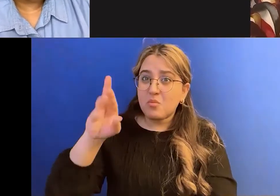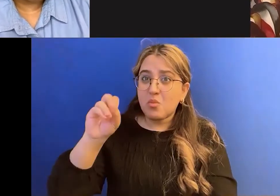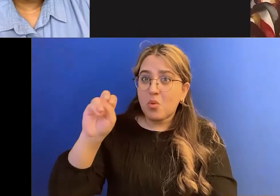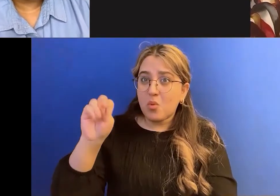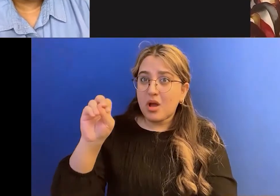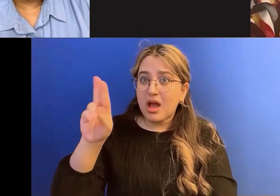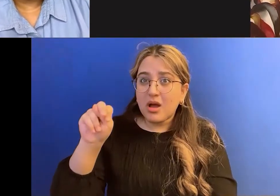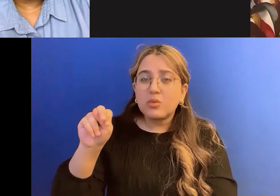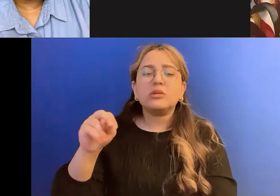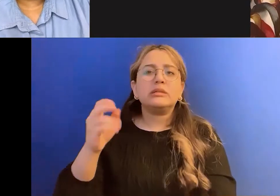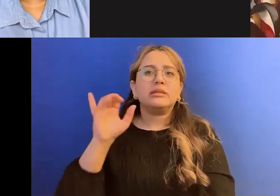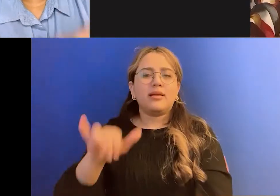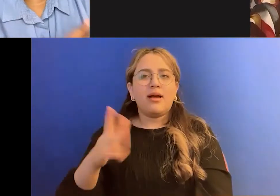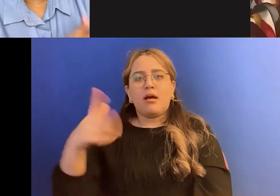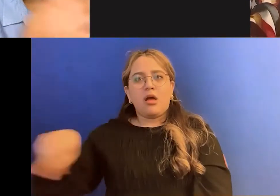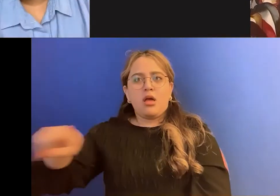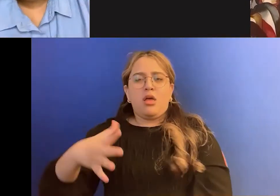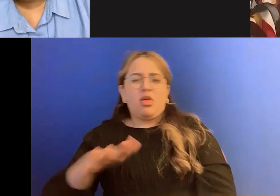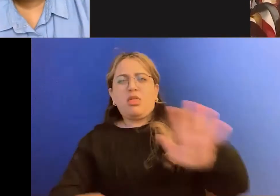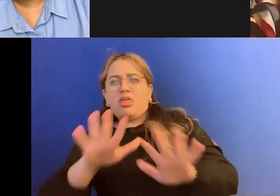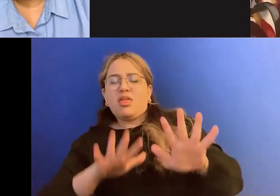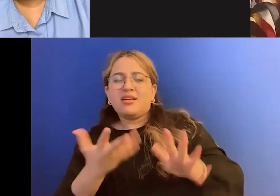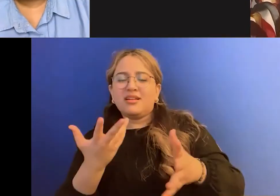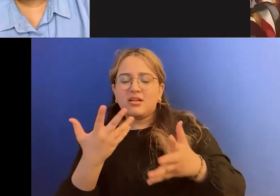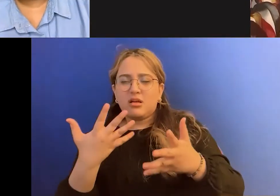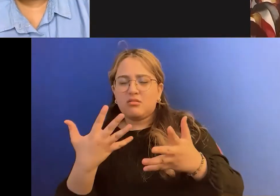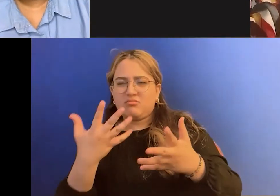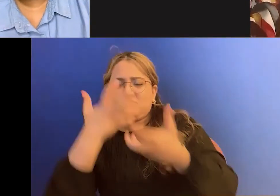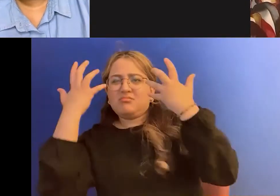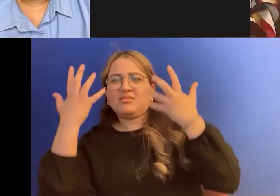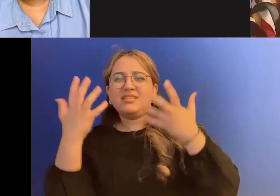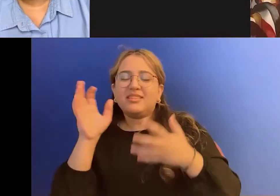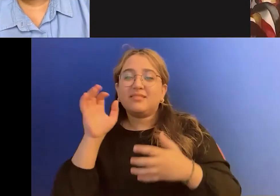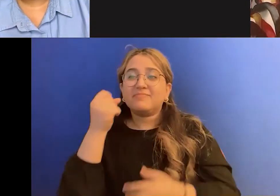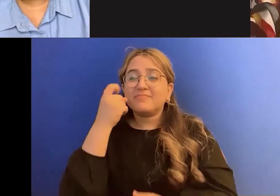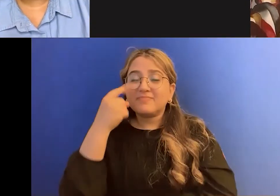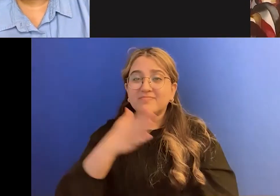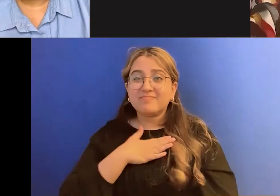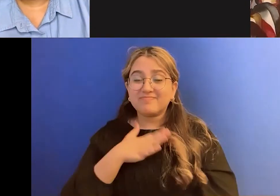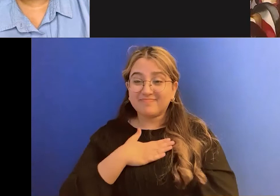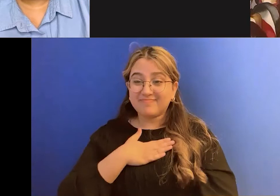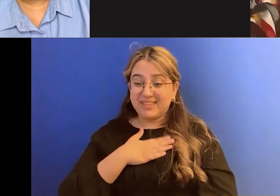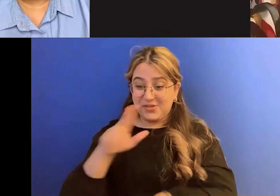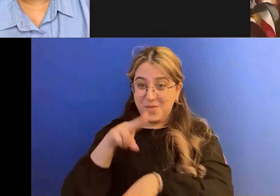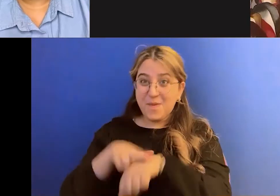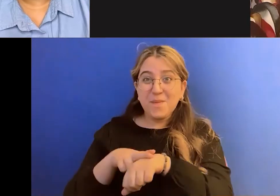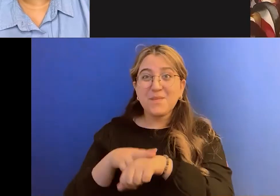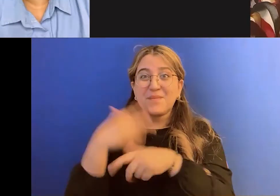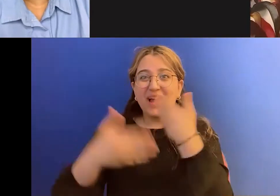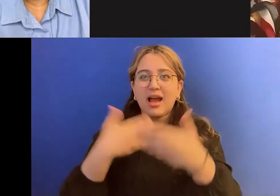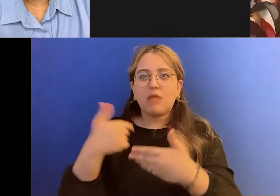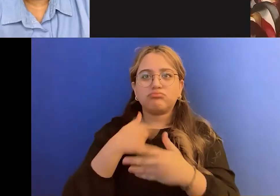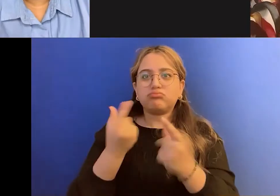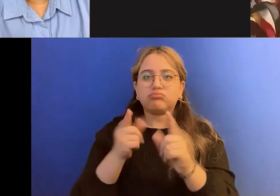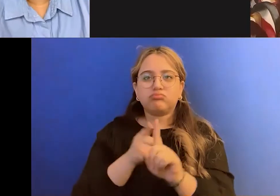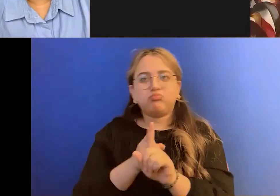think it's just, you know, because I stray so far from the norm, so, so, so far from the norm. I'm just this